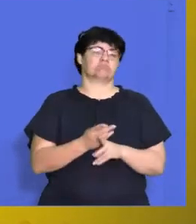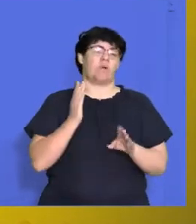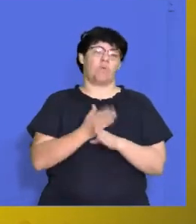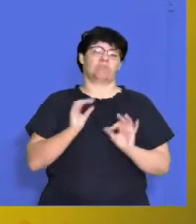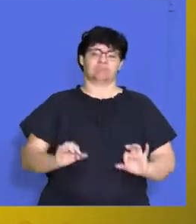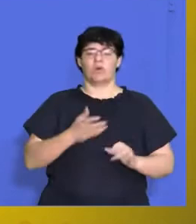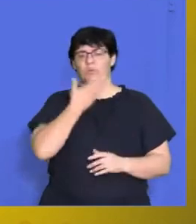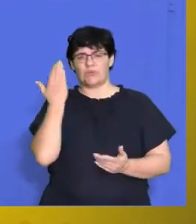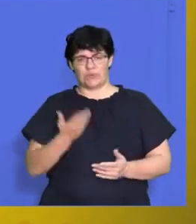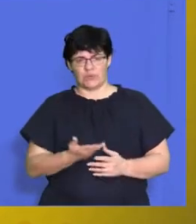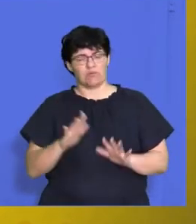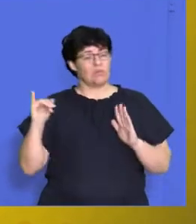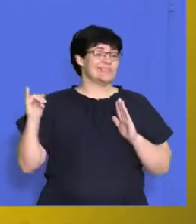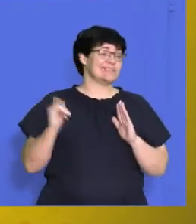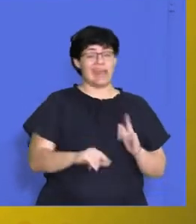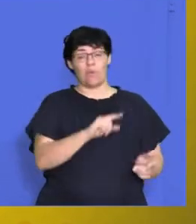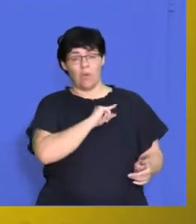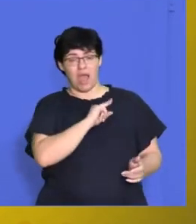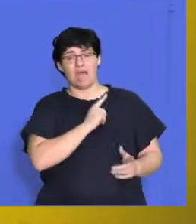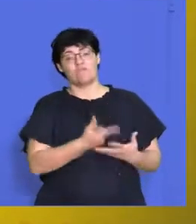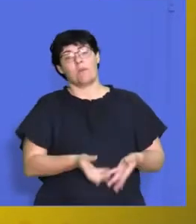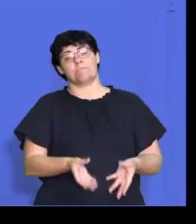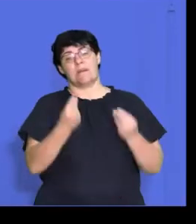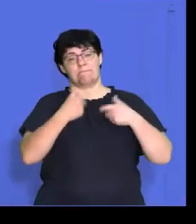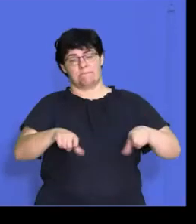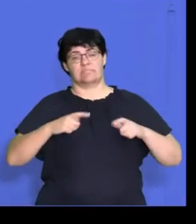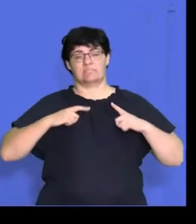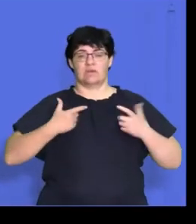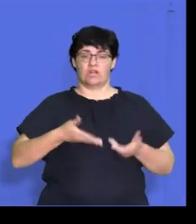work there. They're only staying there for the fringe benefit.